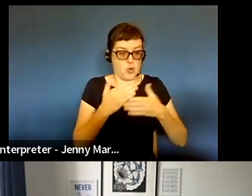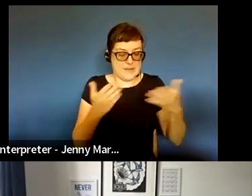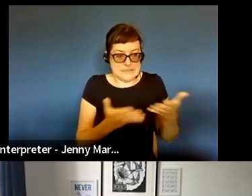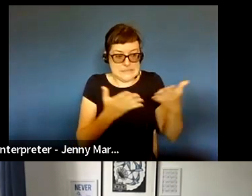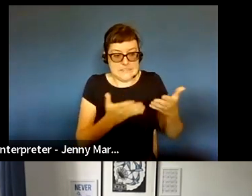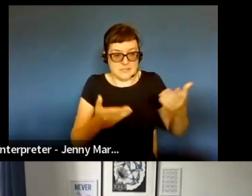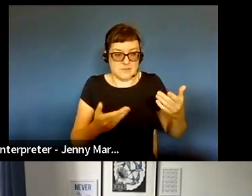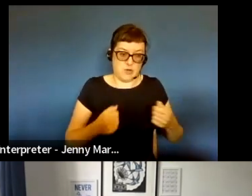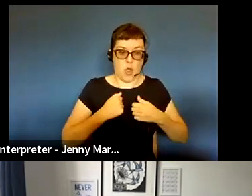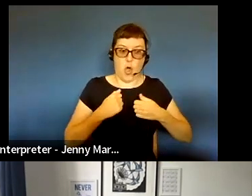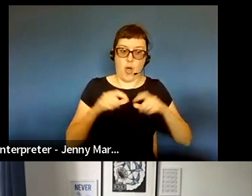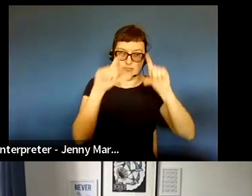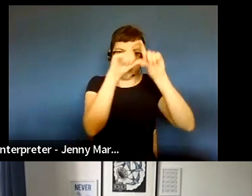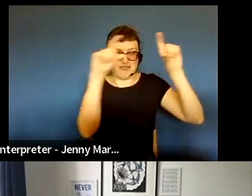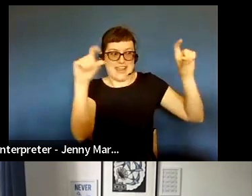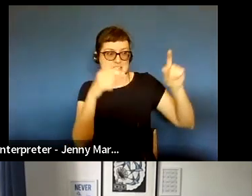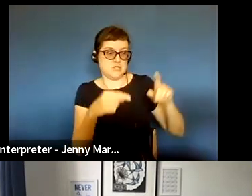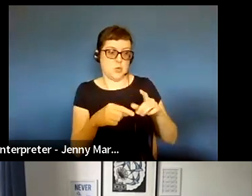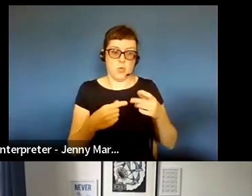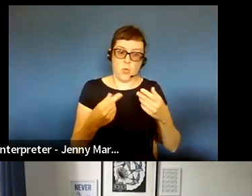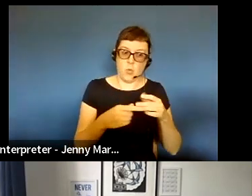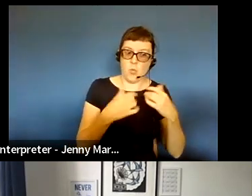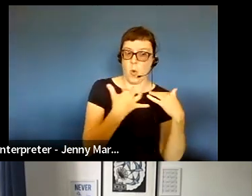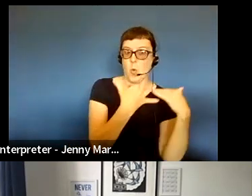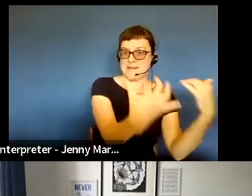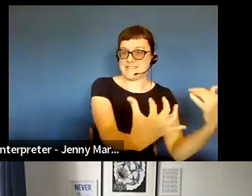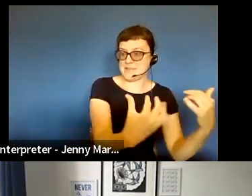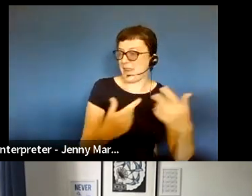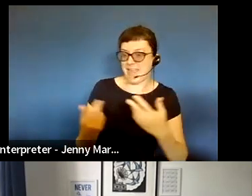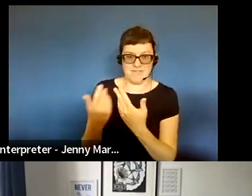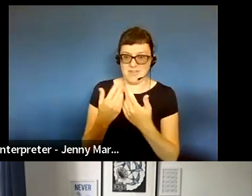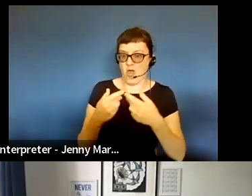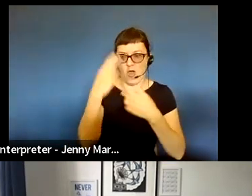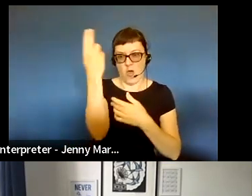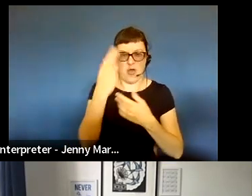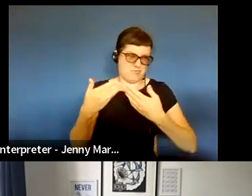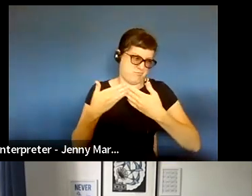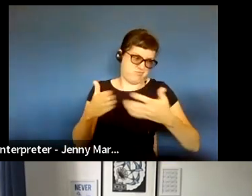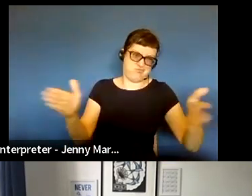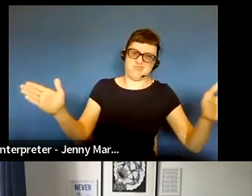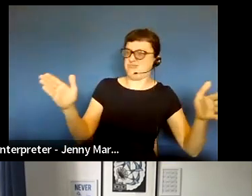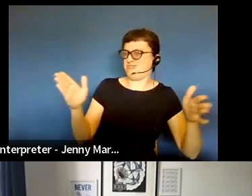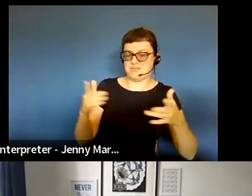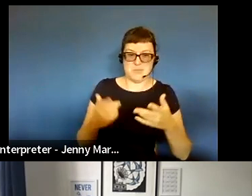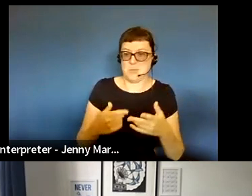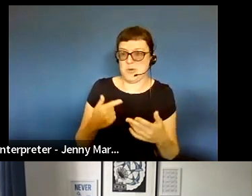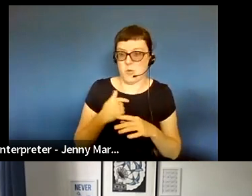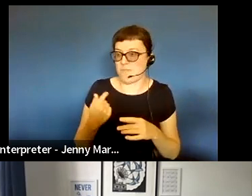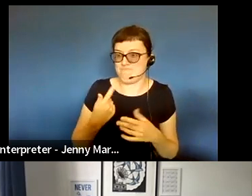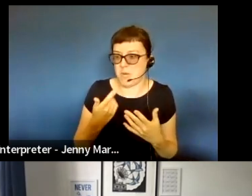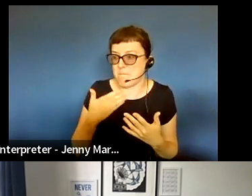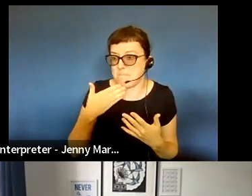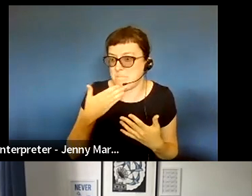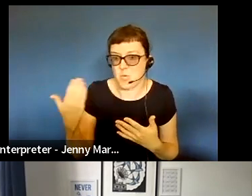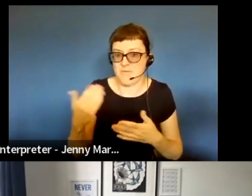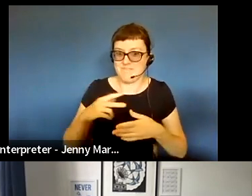brand for audiences. Open up to hundreds of artists where actually we don't have a say in sort of the work they're making or an insight